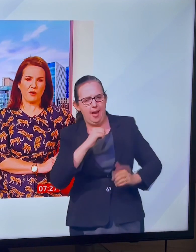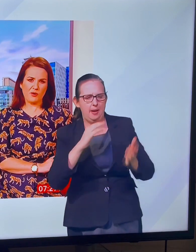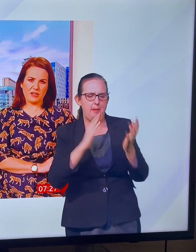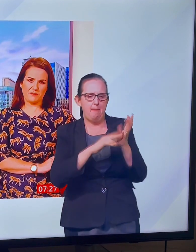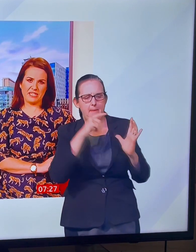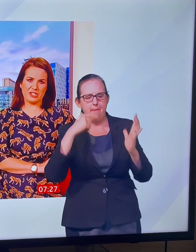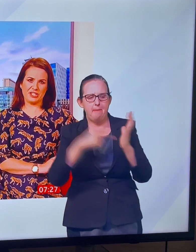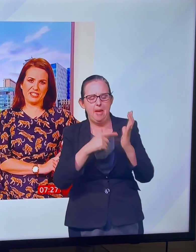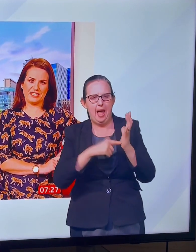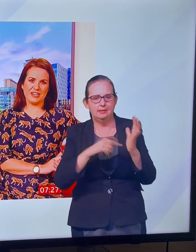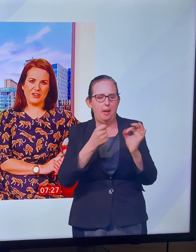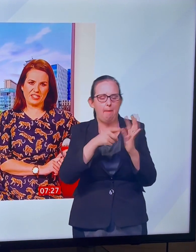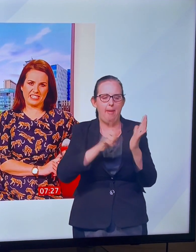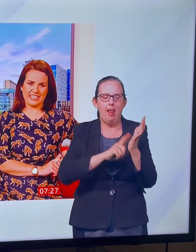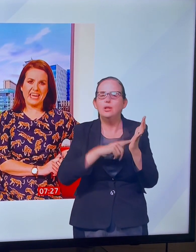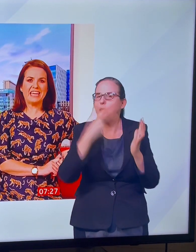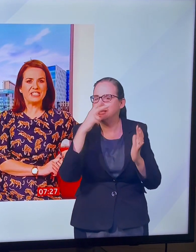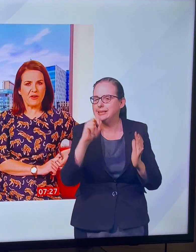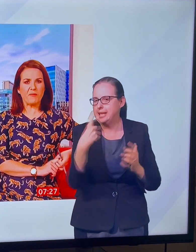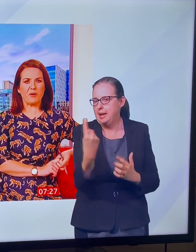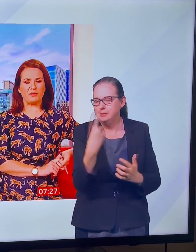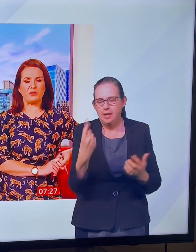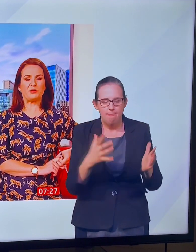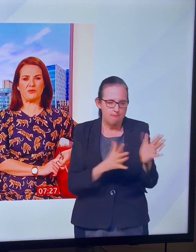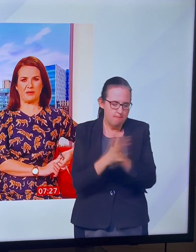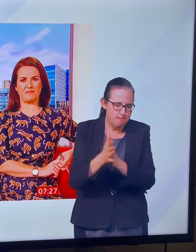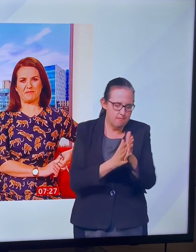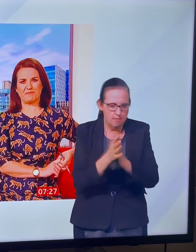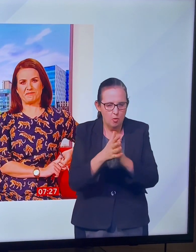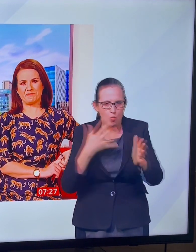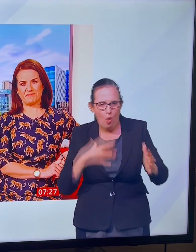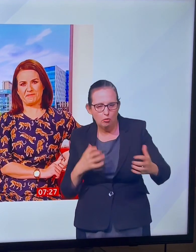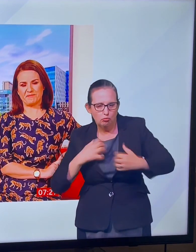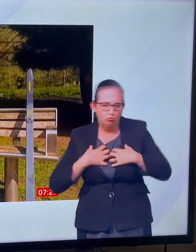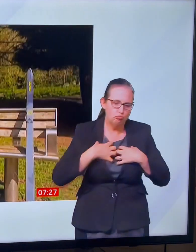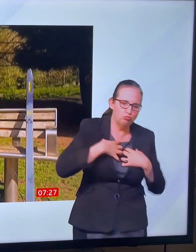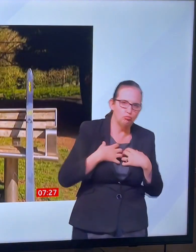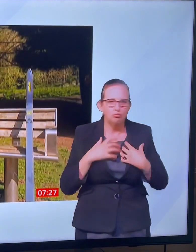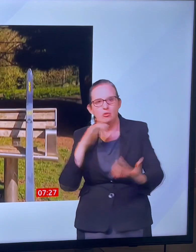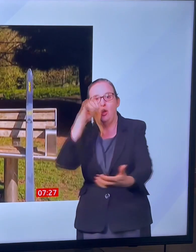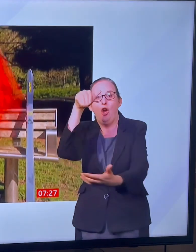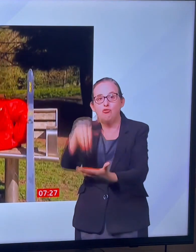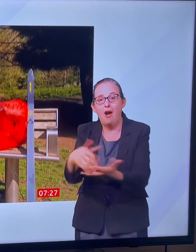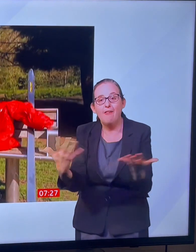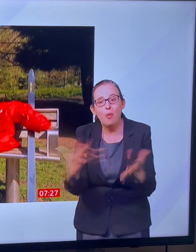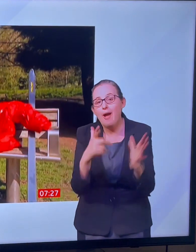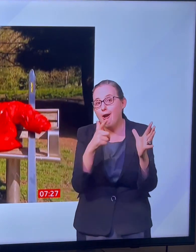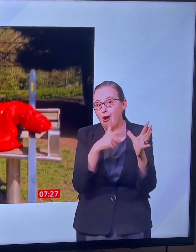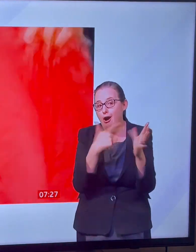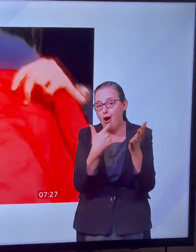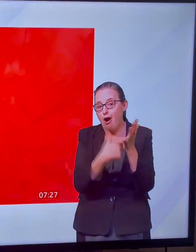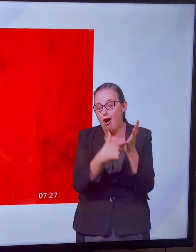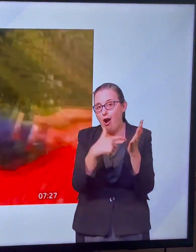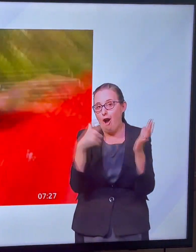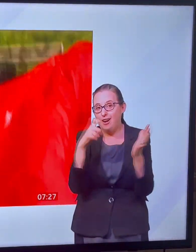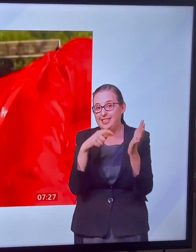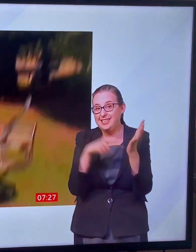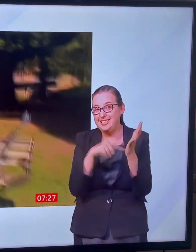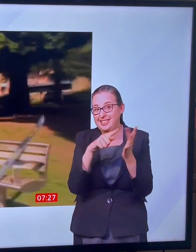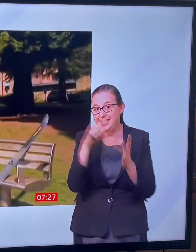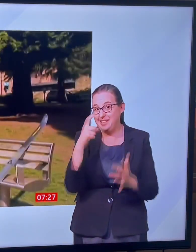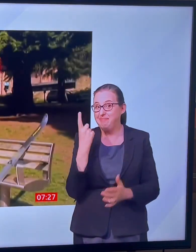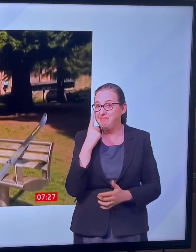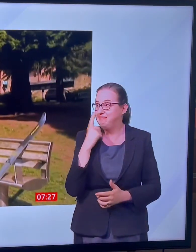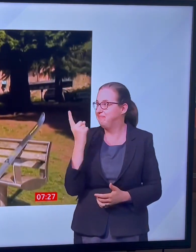ambitious polar expedition to the Arctic. Sharon Barber's caught up with him. Getting ready for an extraordinary